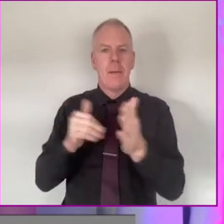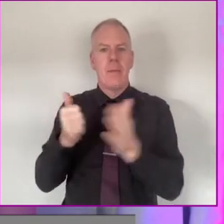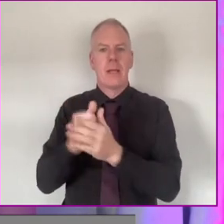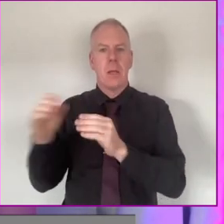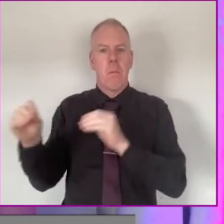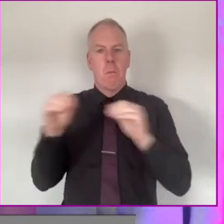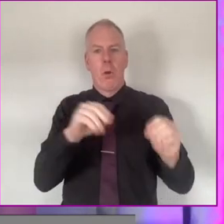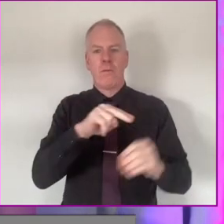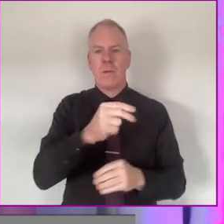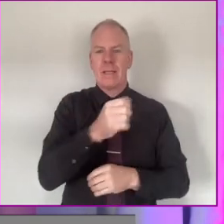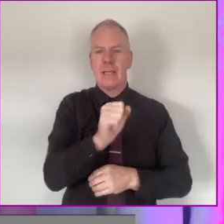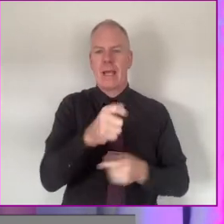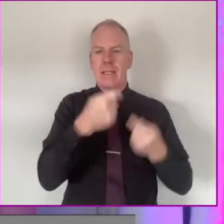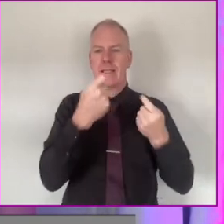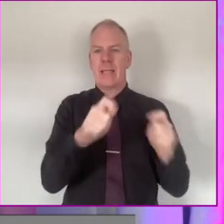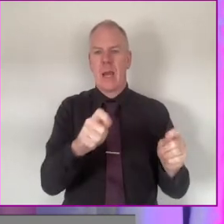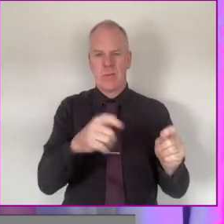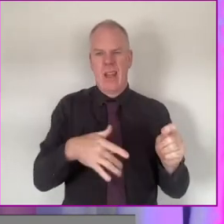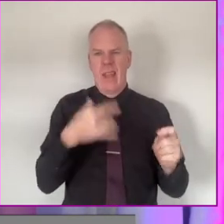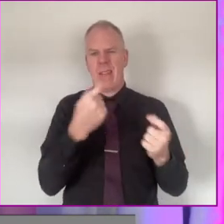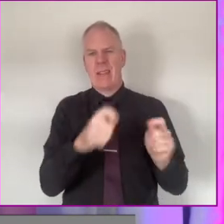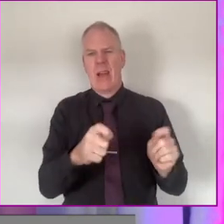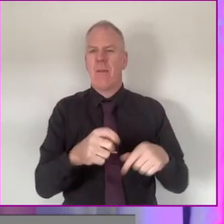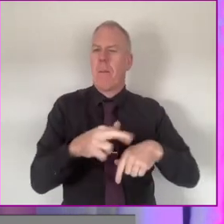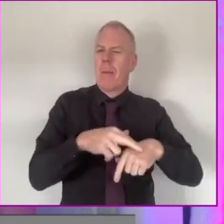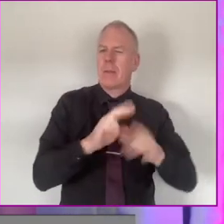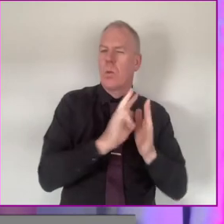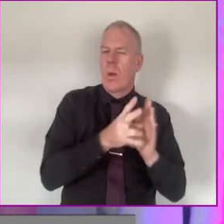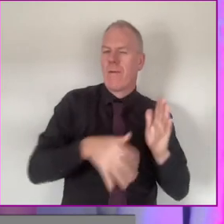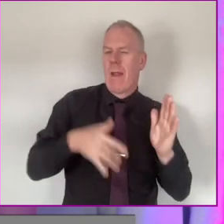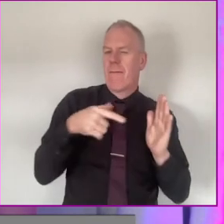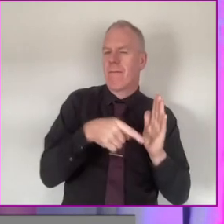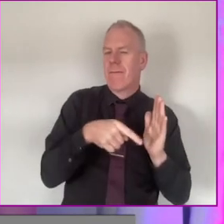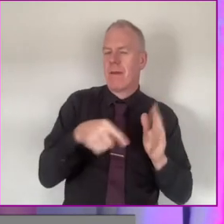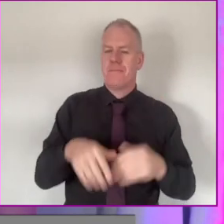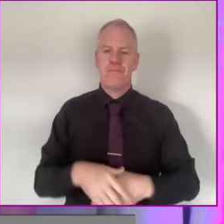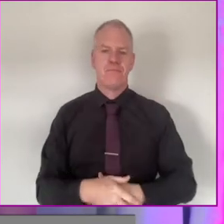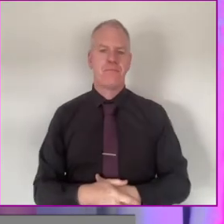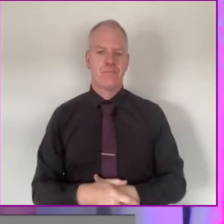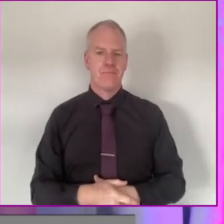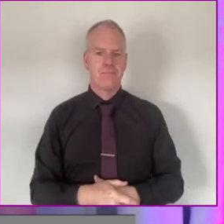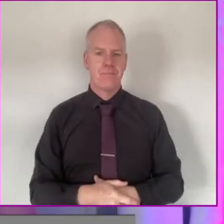business and move into NACE town and live in a town for a better quality life.